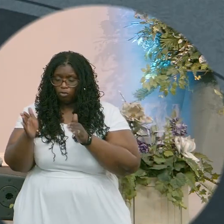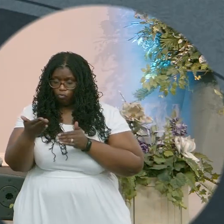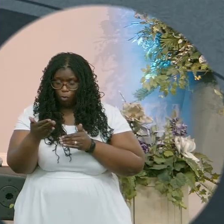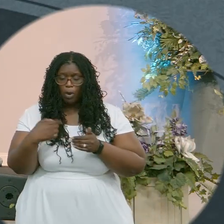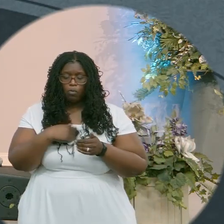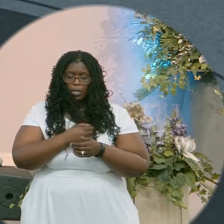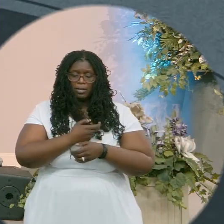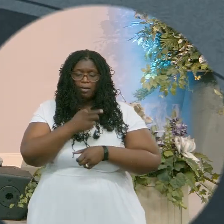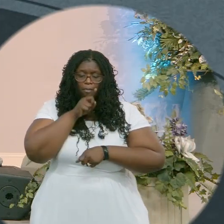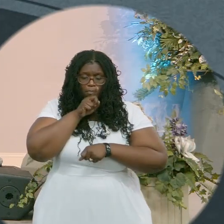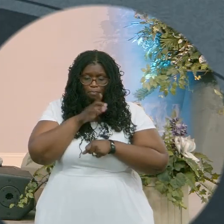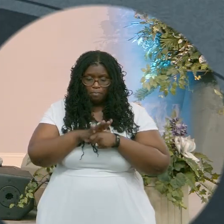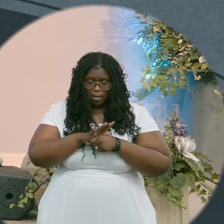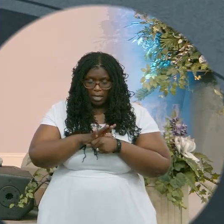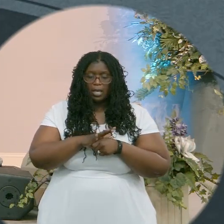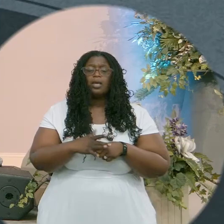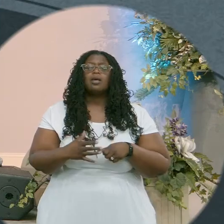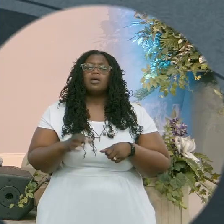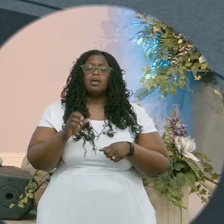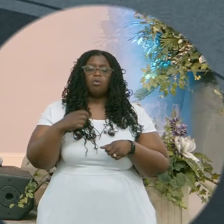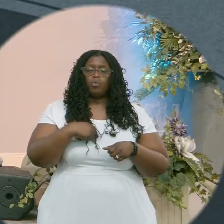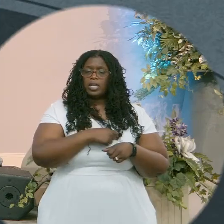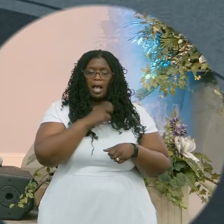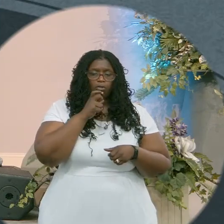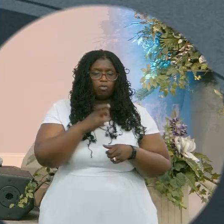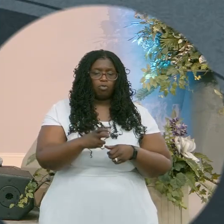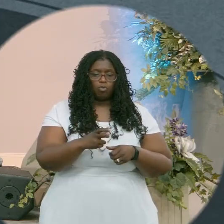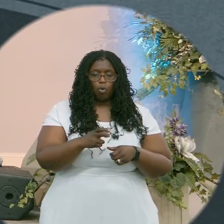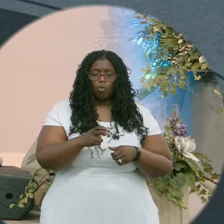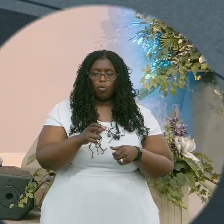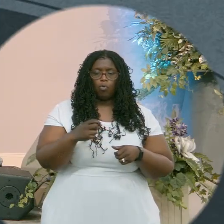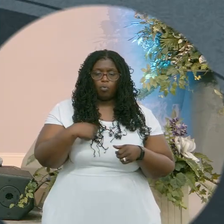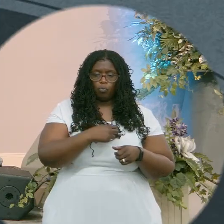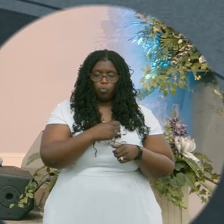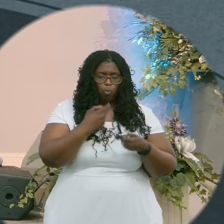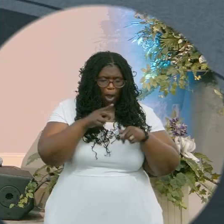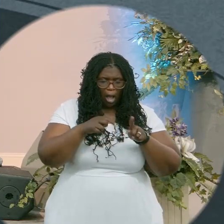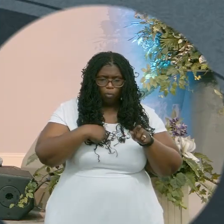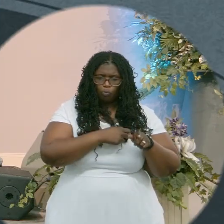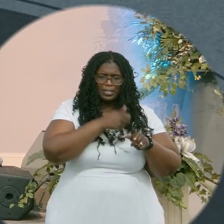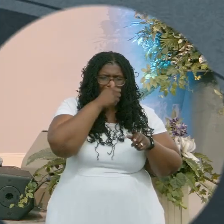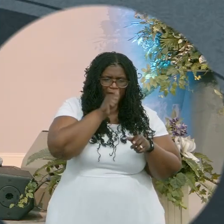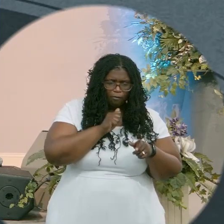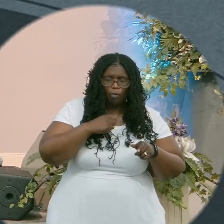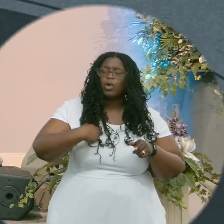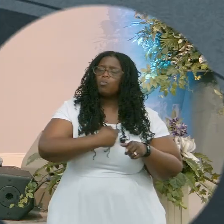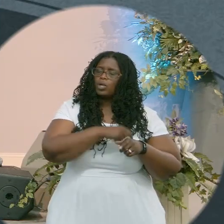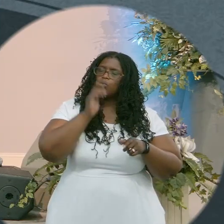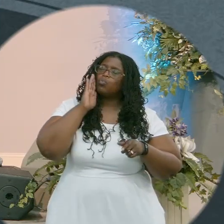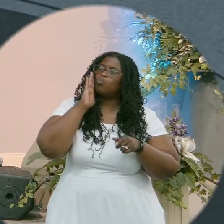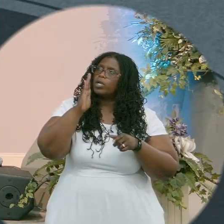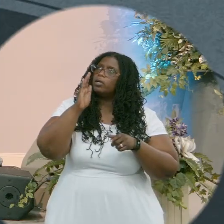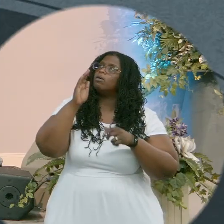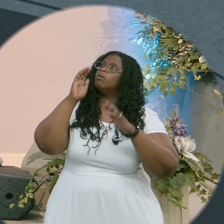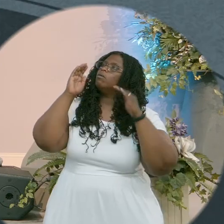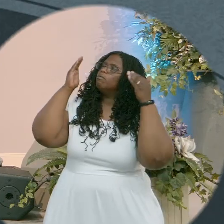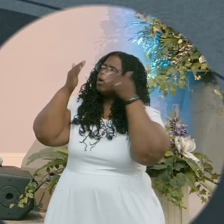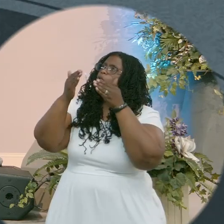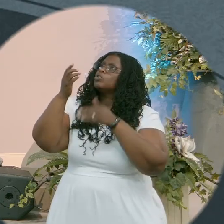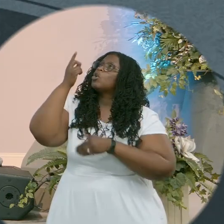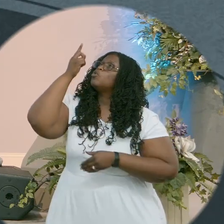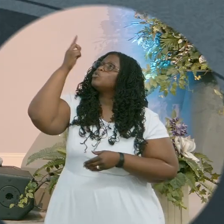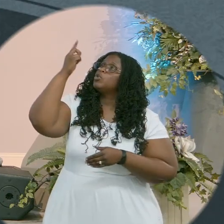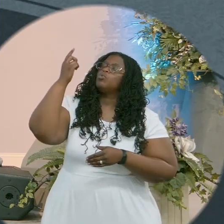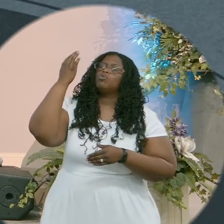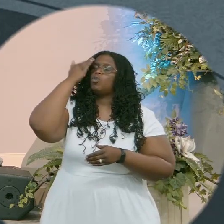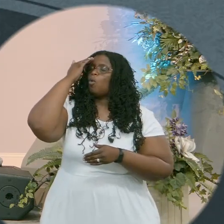and choose to seek you in it and to soar through it by faith through the power that can only come from